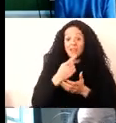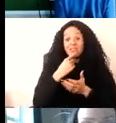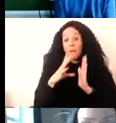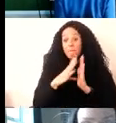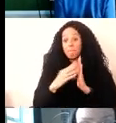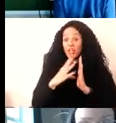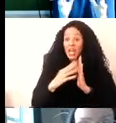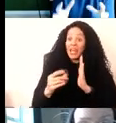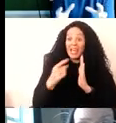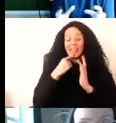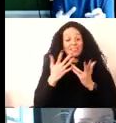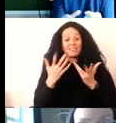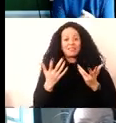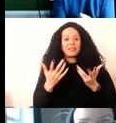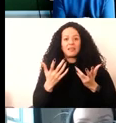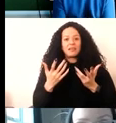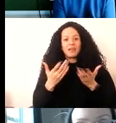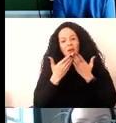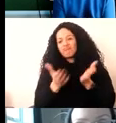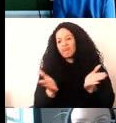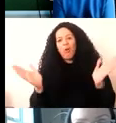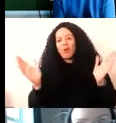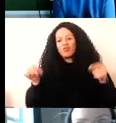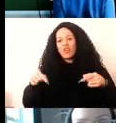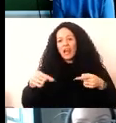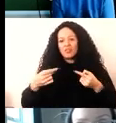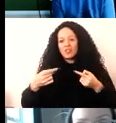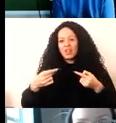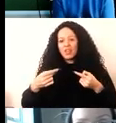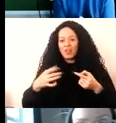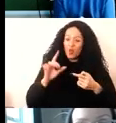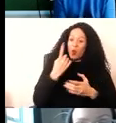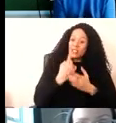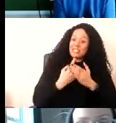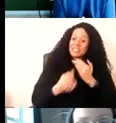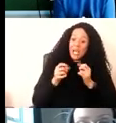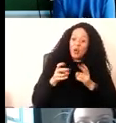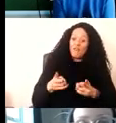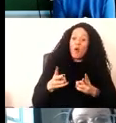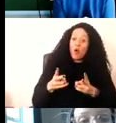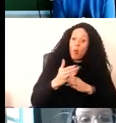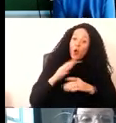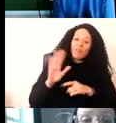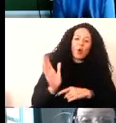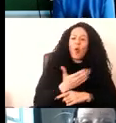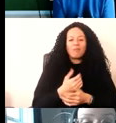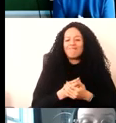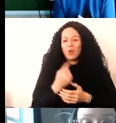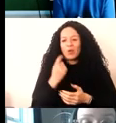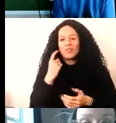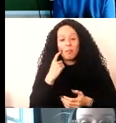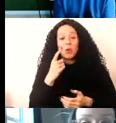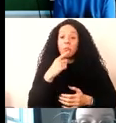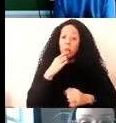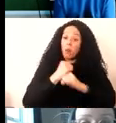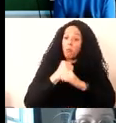domain challenge in a singular form is not straightforward to say the least. So we will publish this as an output